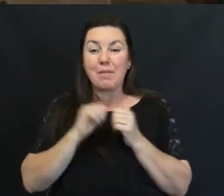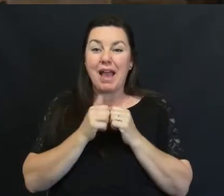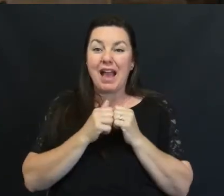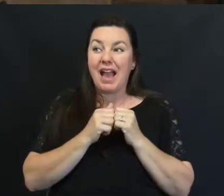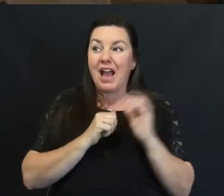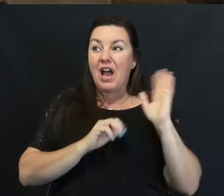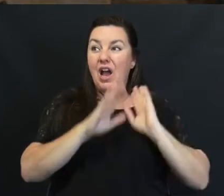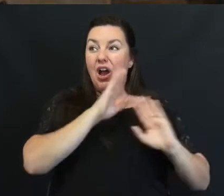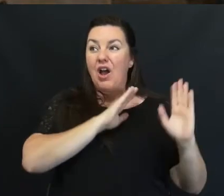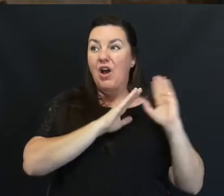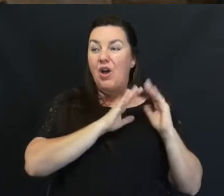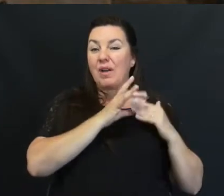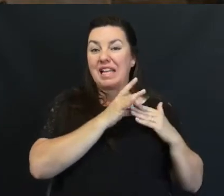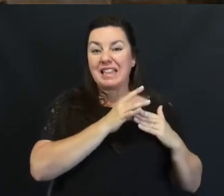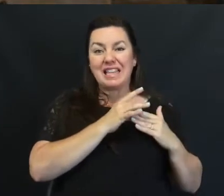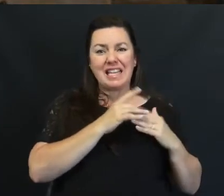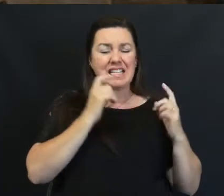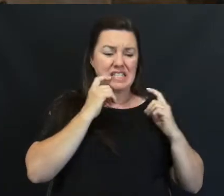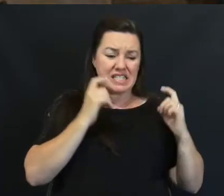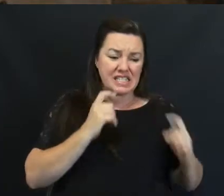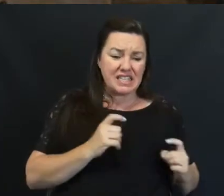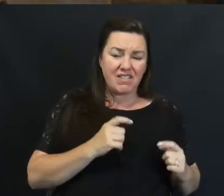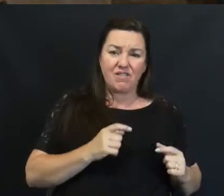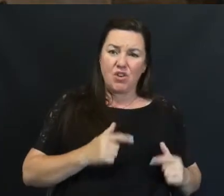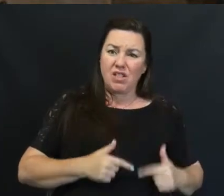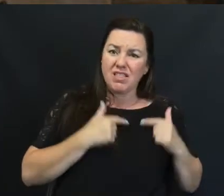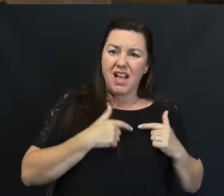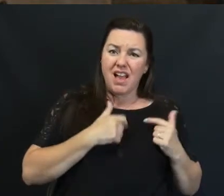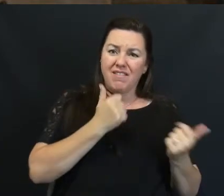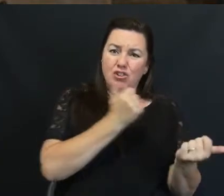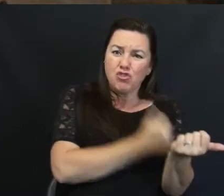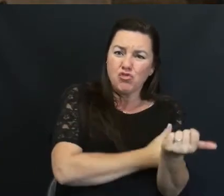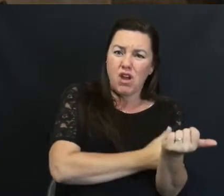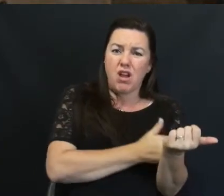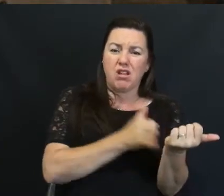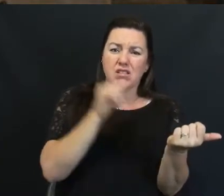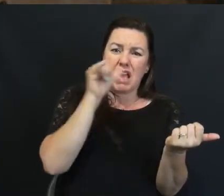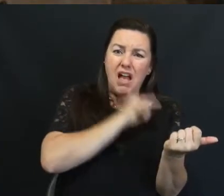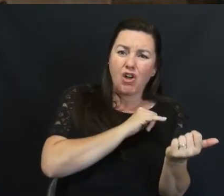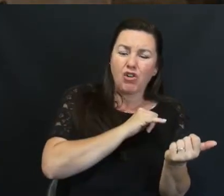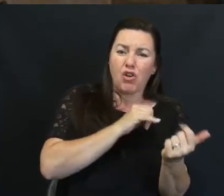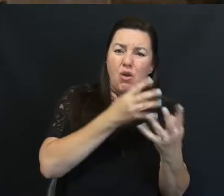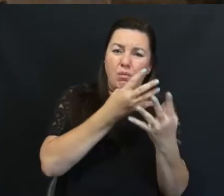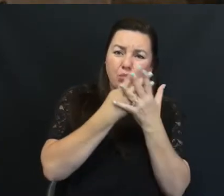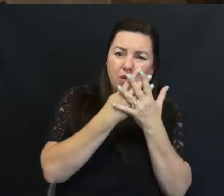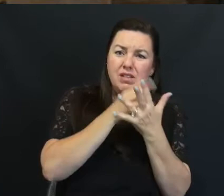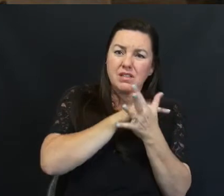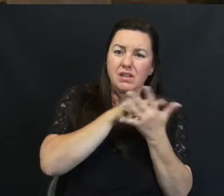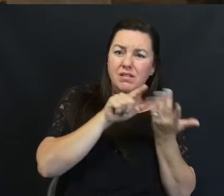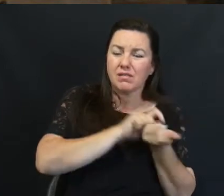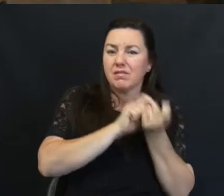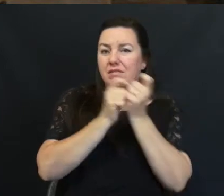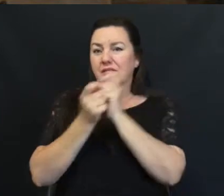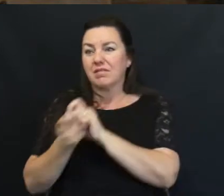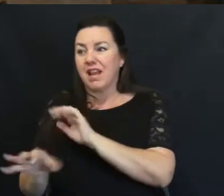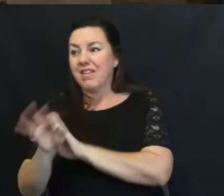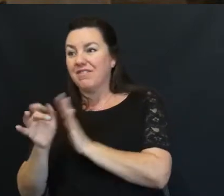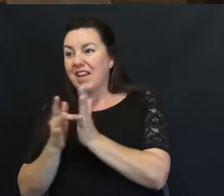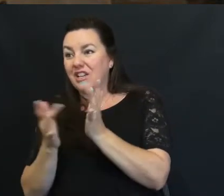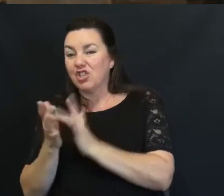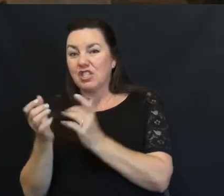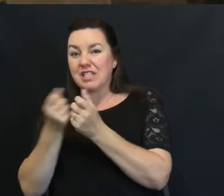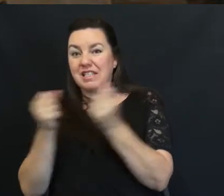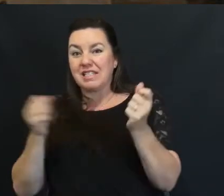went from Leading a sinful life With drugs, alcohol, and time in prison To finding Jesus Who saved his